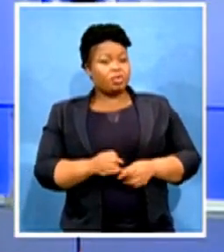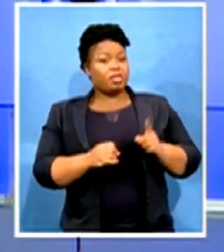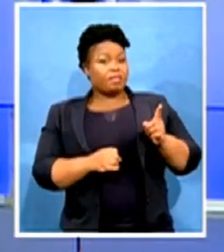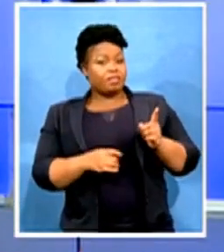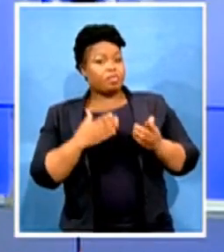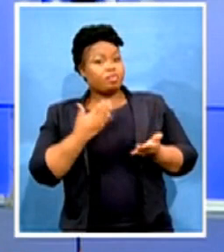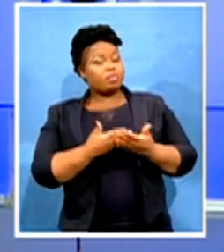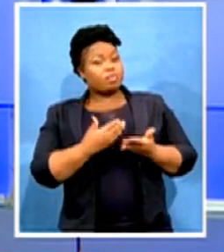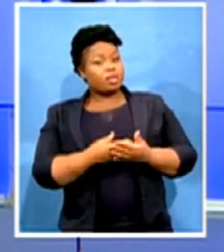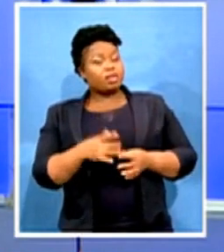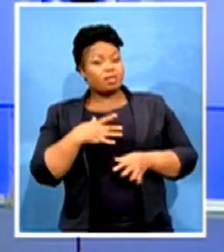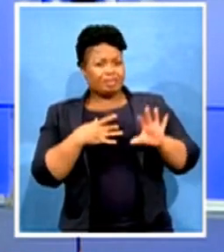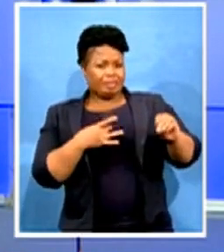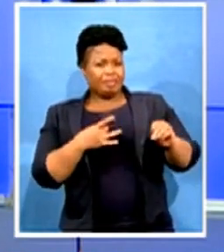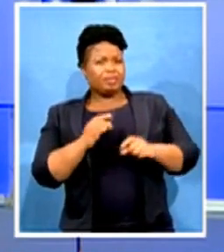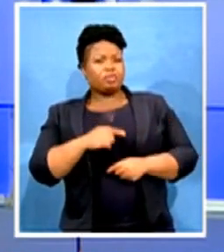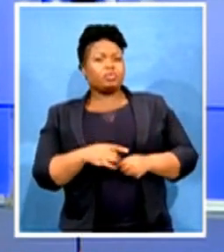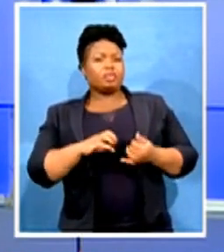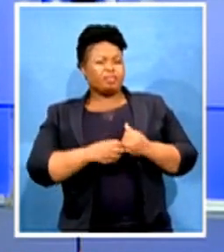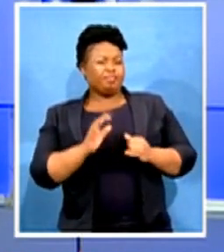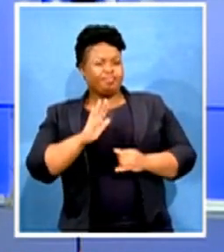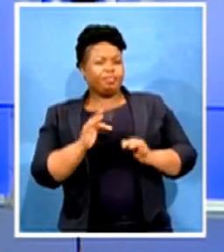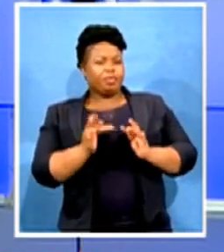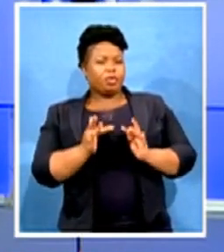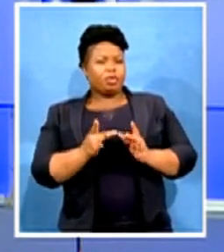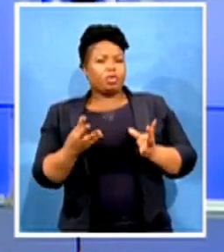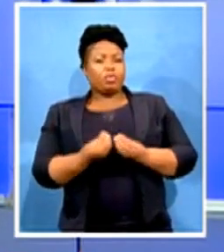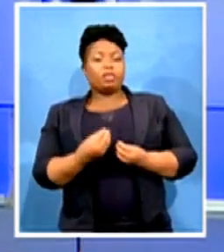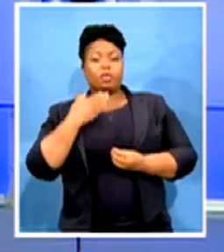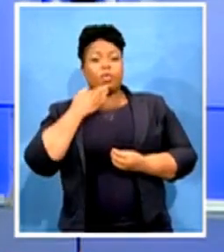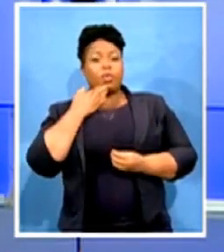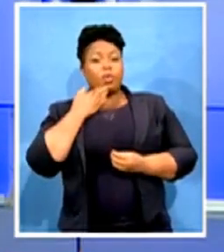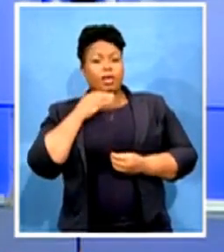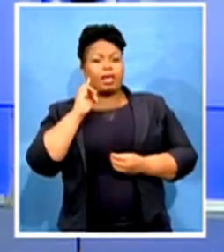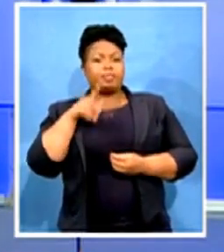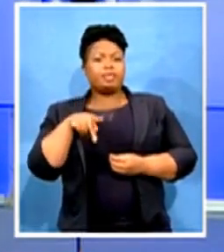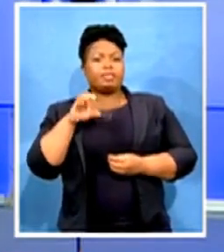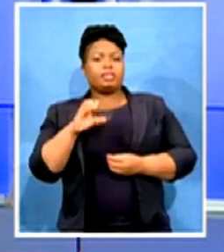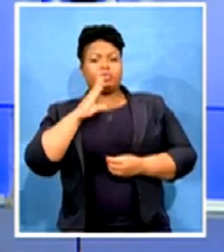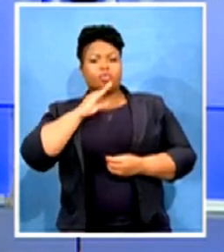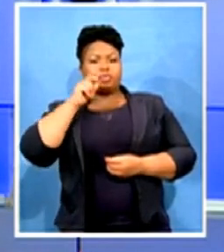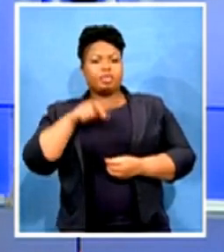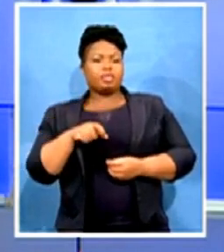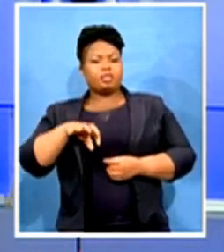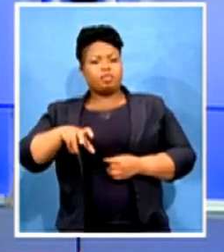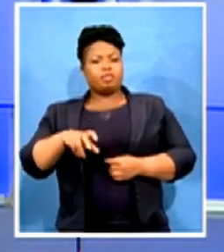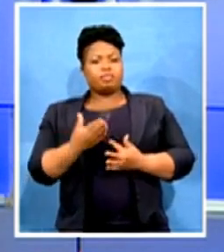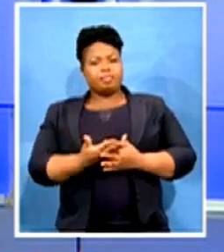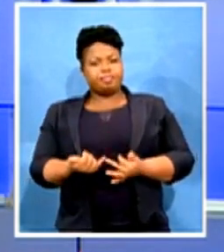try to reconnect with the IPC spokesperson in the province. Let's take a break for now. Thank Thank